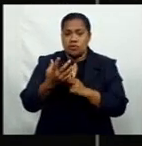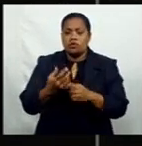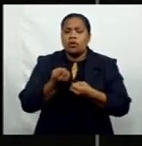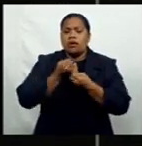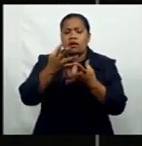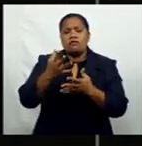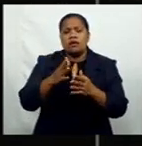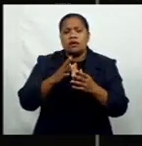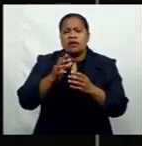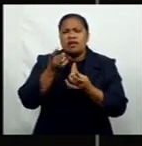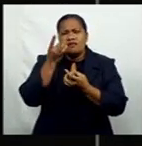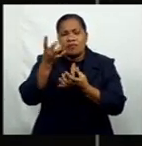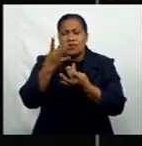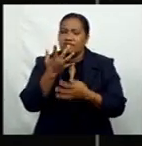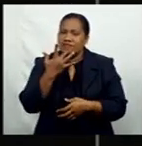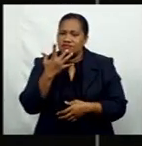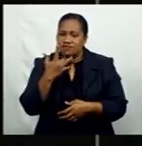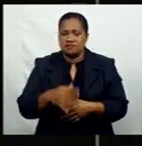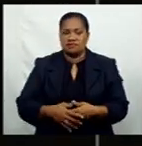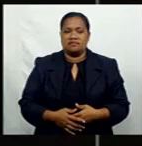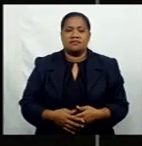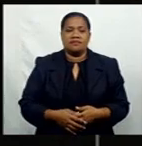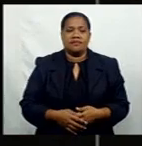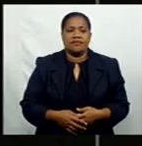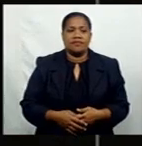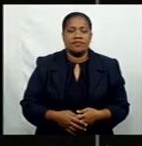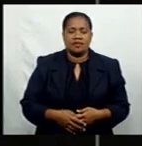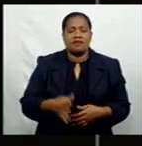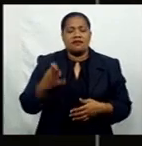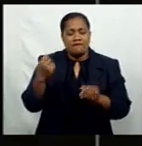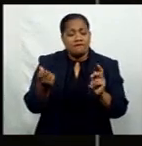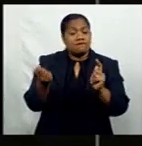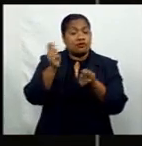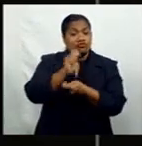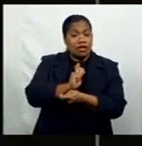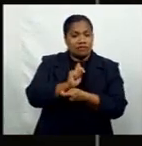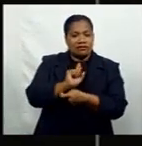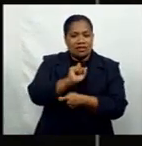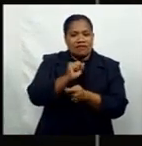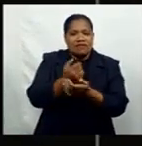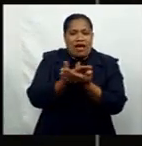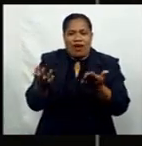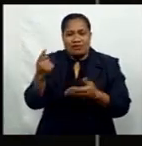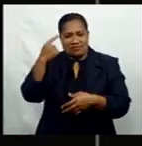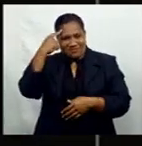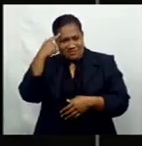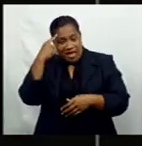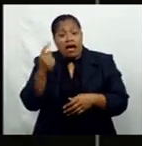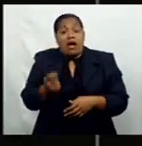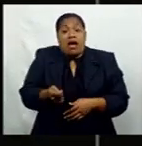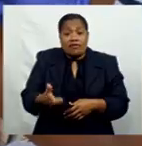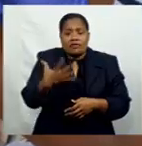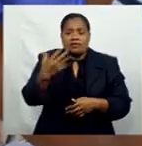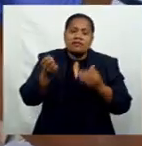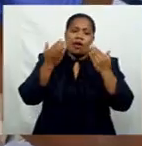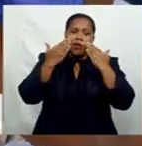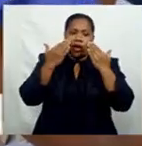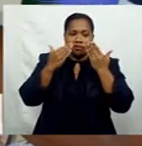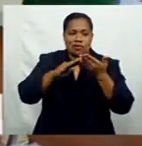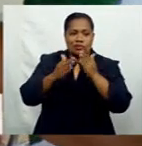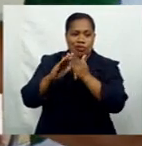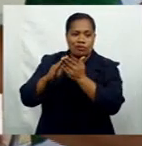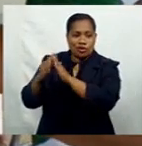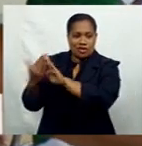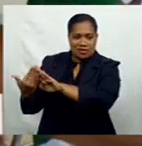on social media. Josiah Nanunga reports there's been a change in mindset after thorough community awareness. The